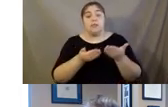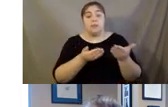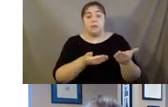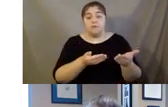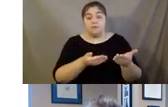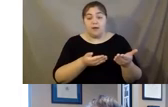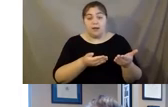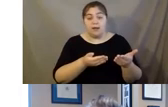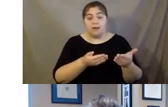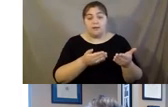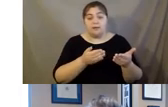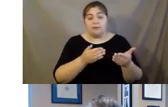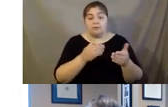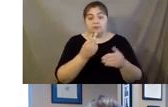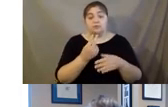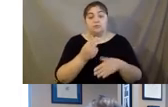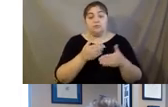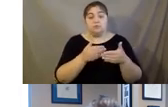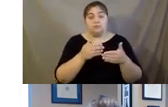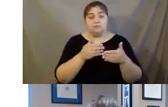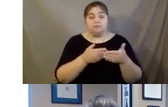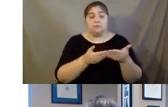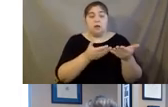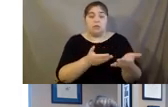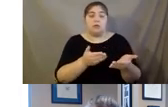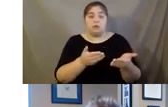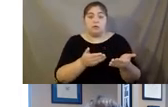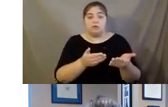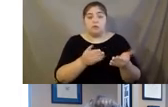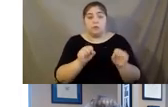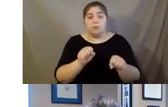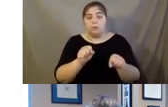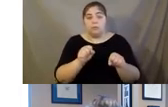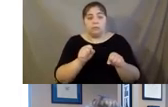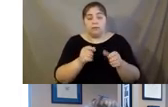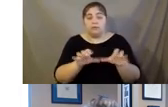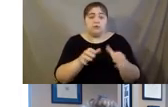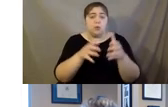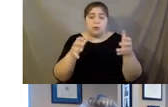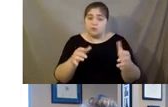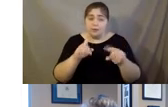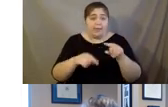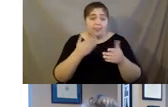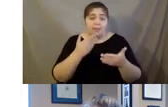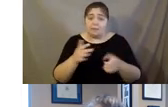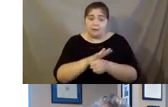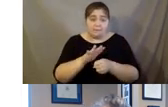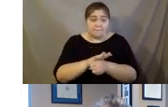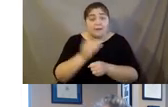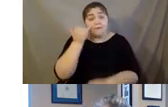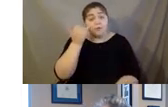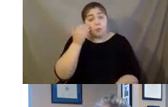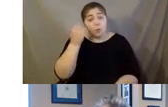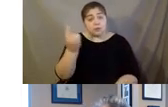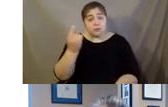FTEs and help us in ways that we can never thank them enough for. If you know anyone who's